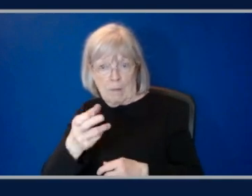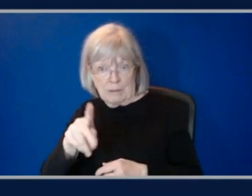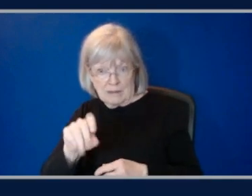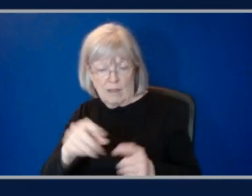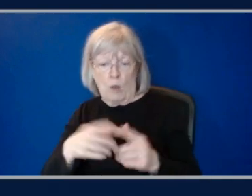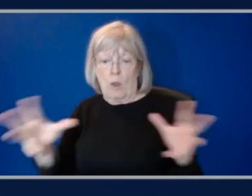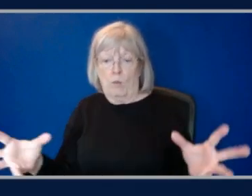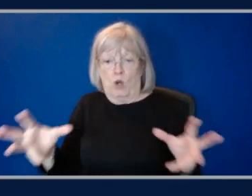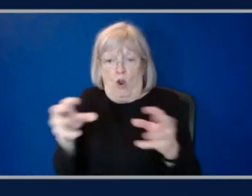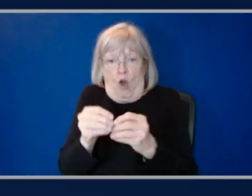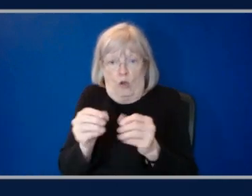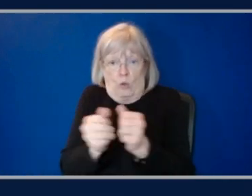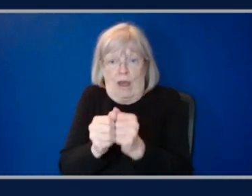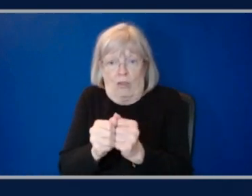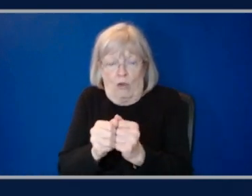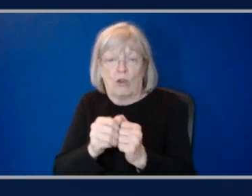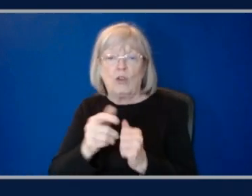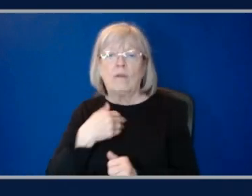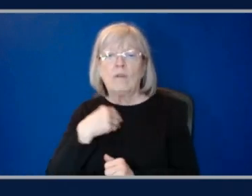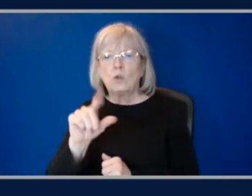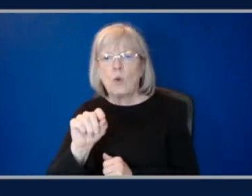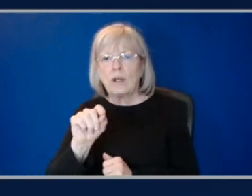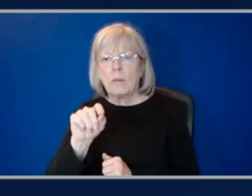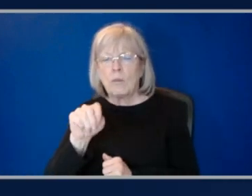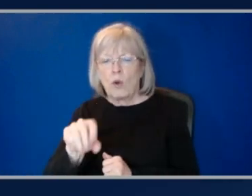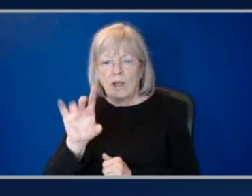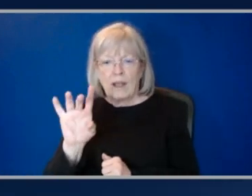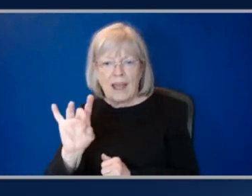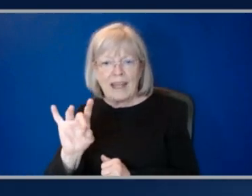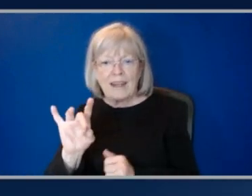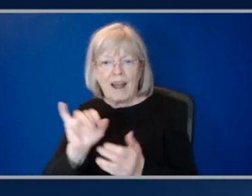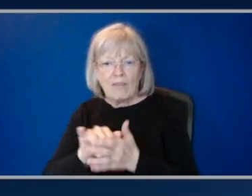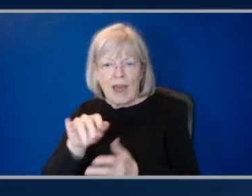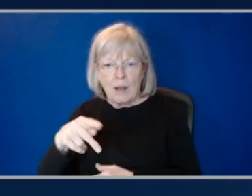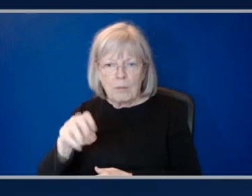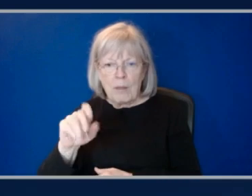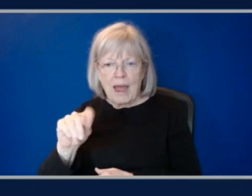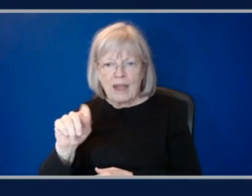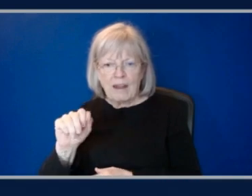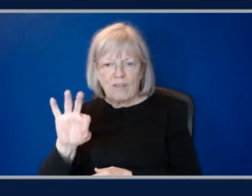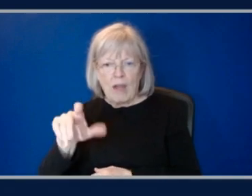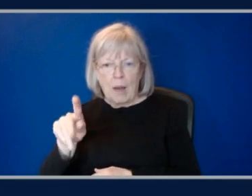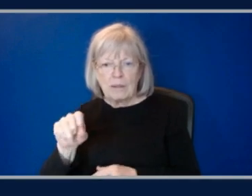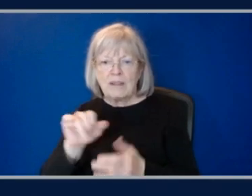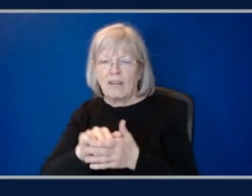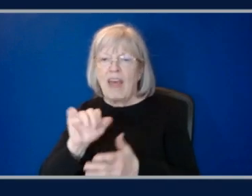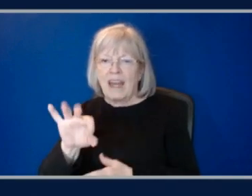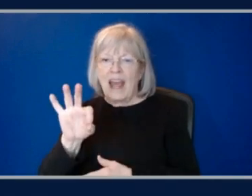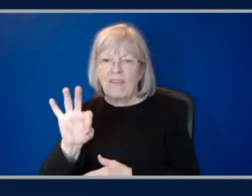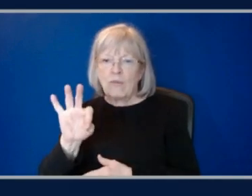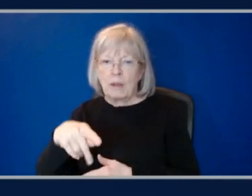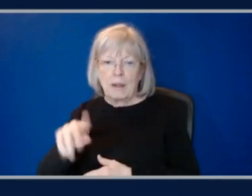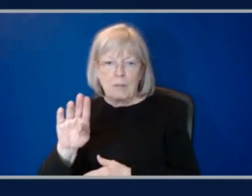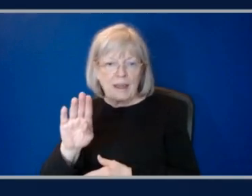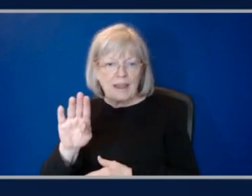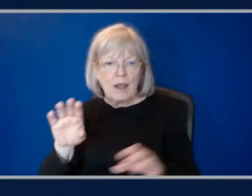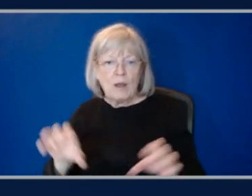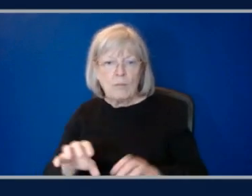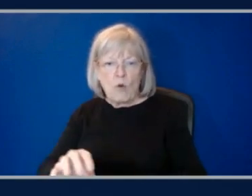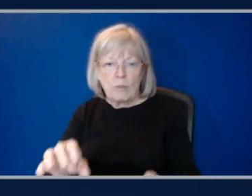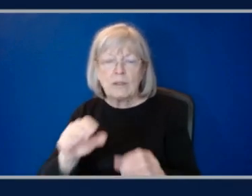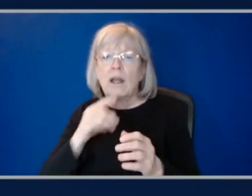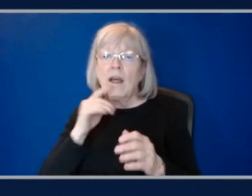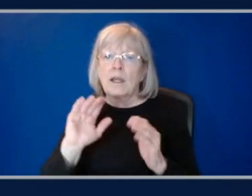you have 20.8 petaflops of FP8 dense performance, paired with up to 1